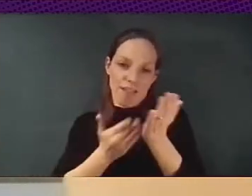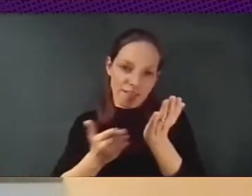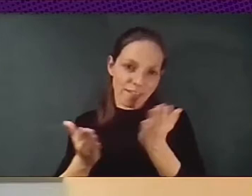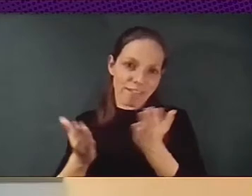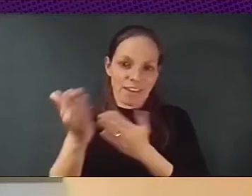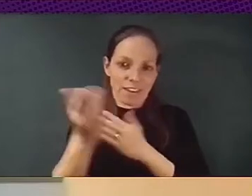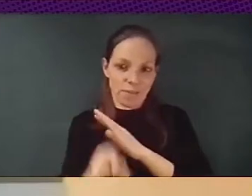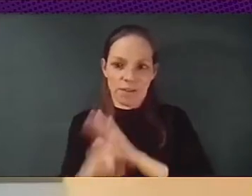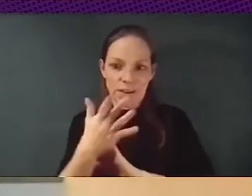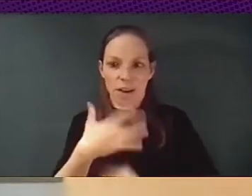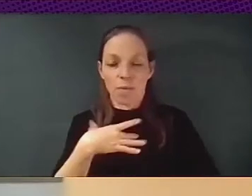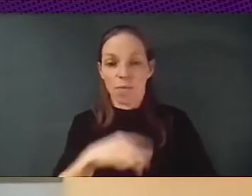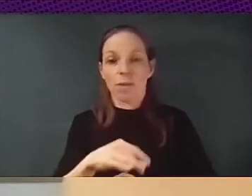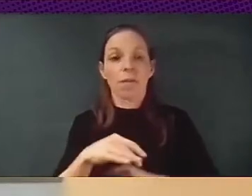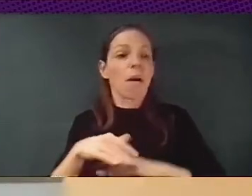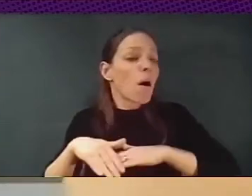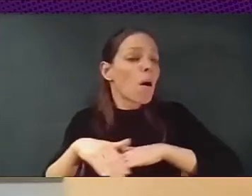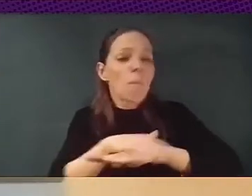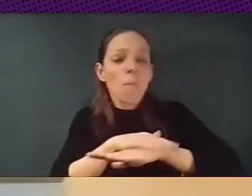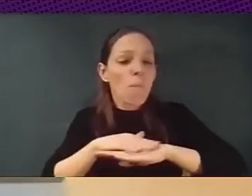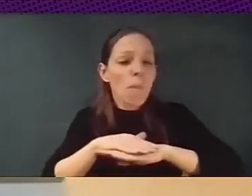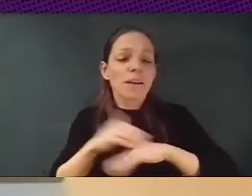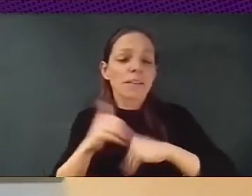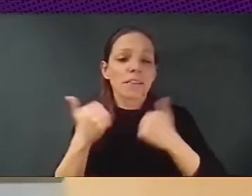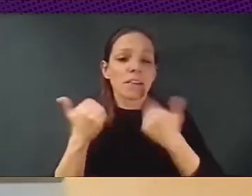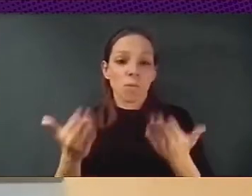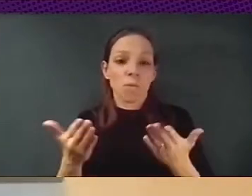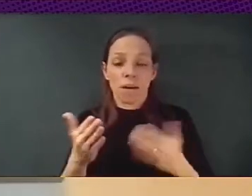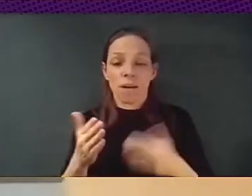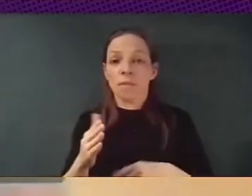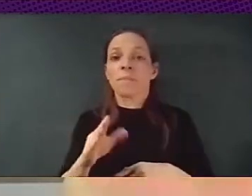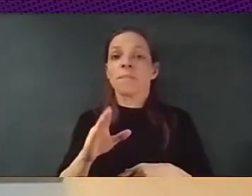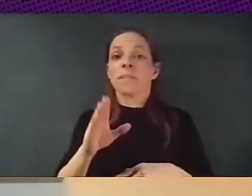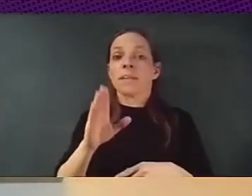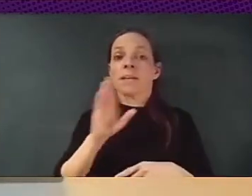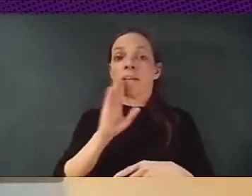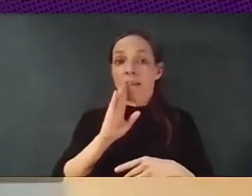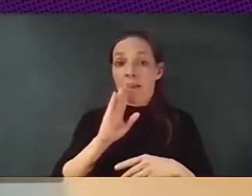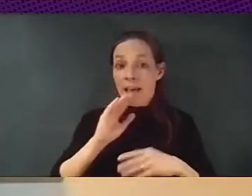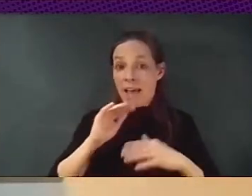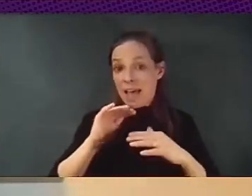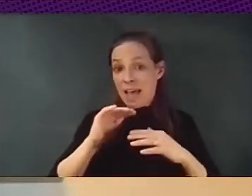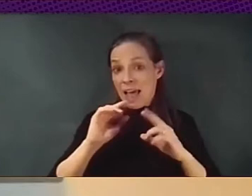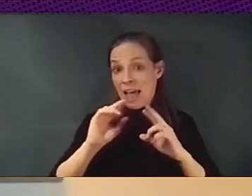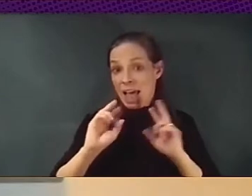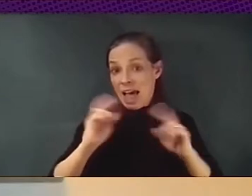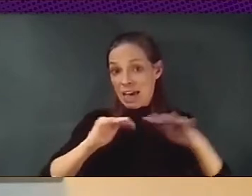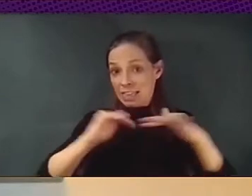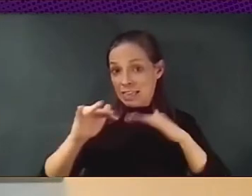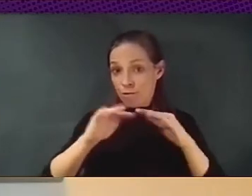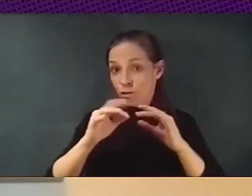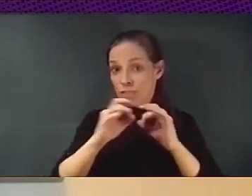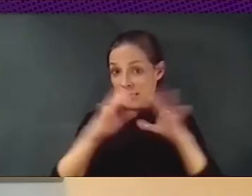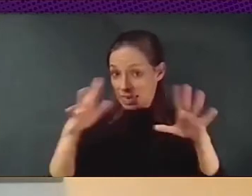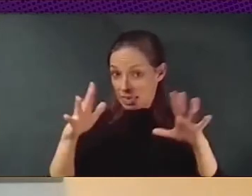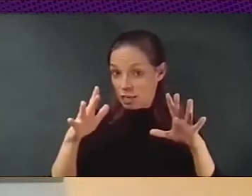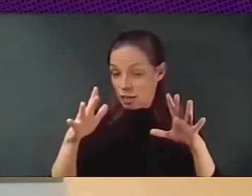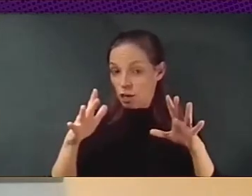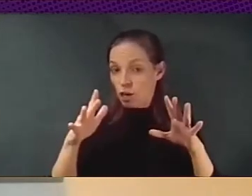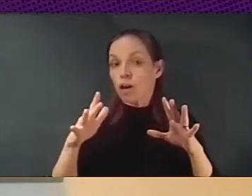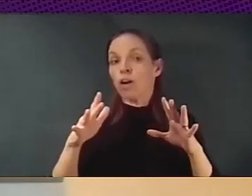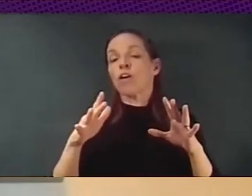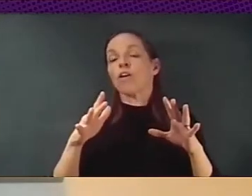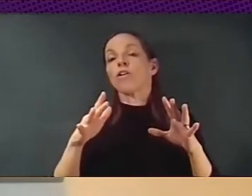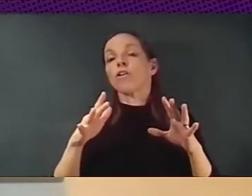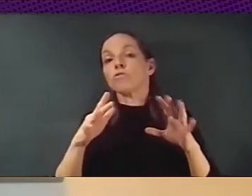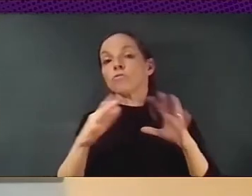assets that's based also on including much more people and on creating public value. So I think these are the